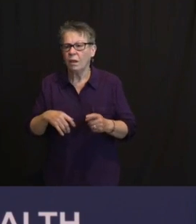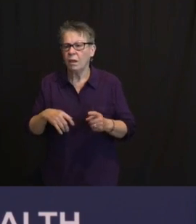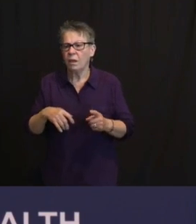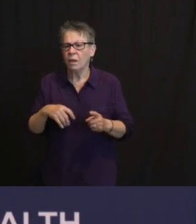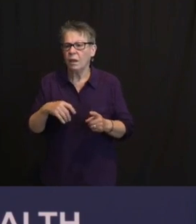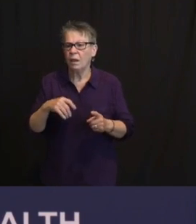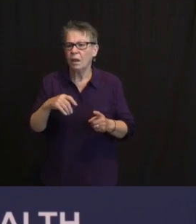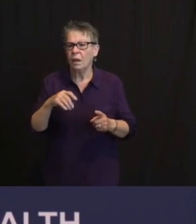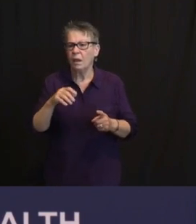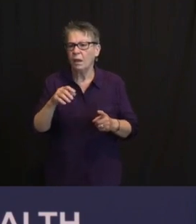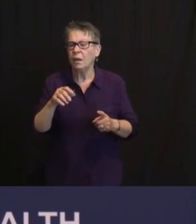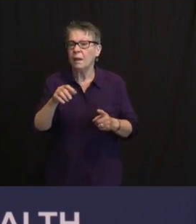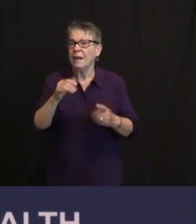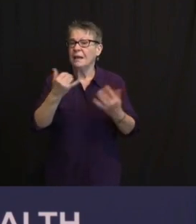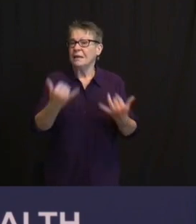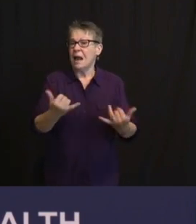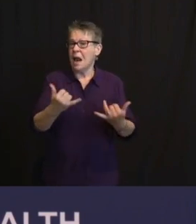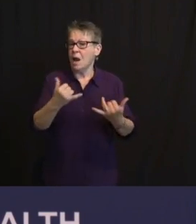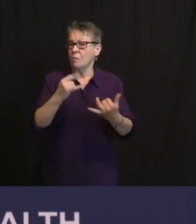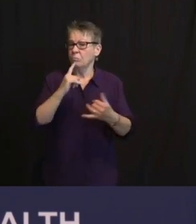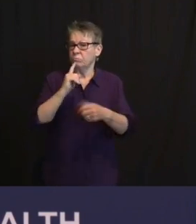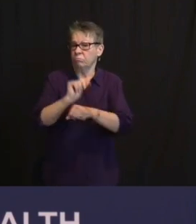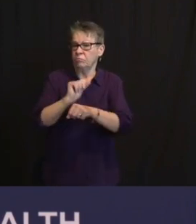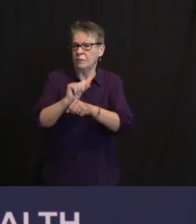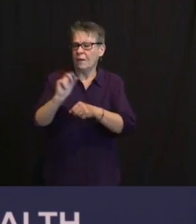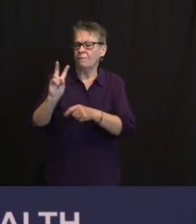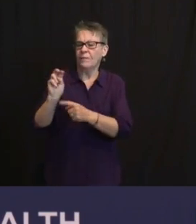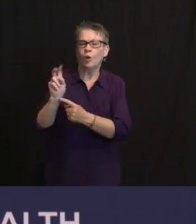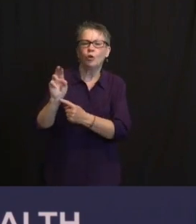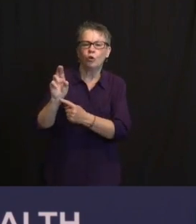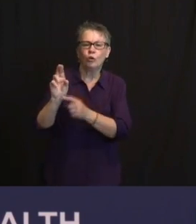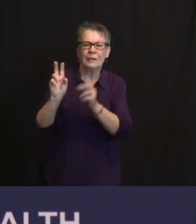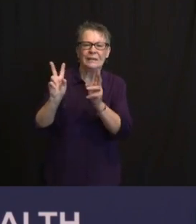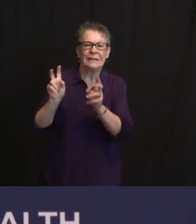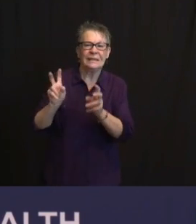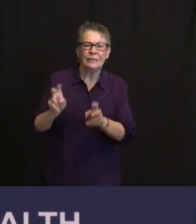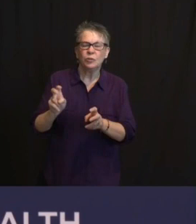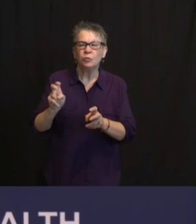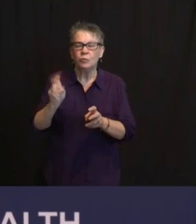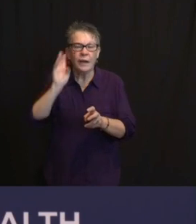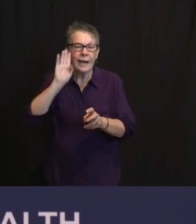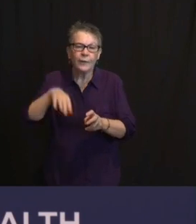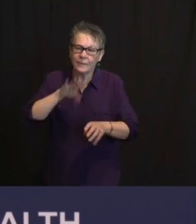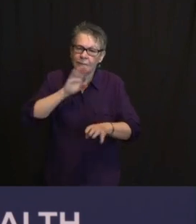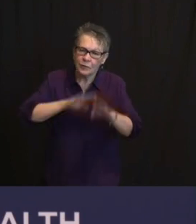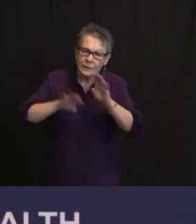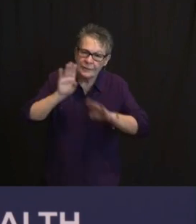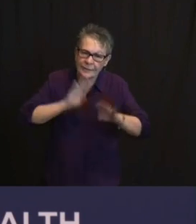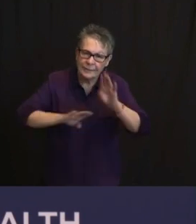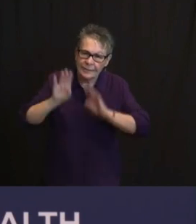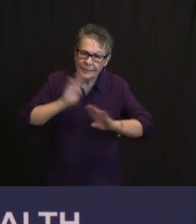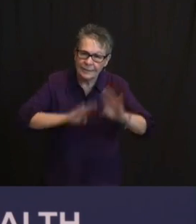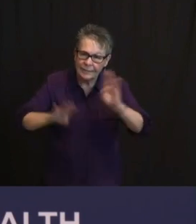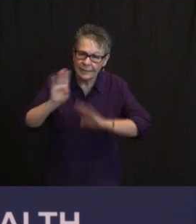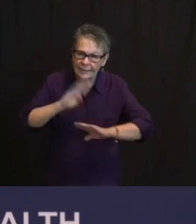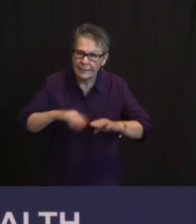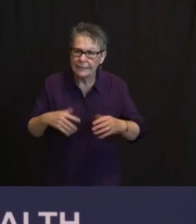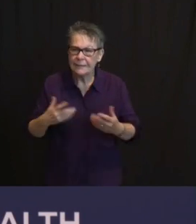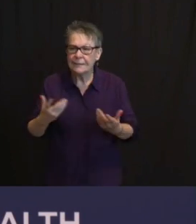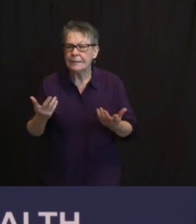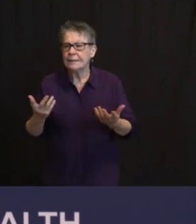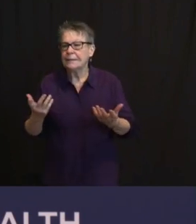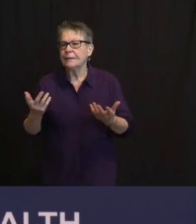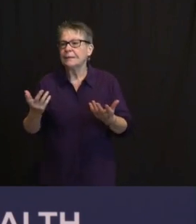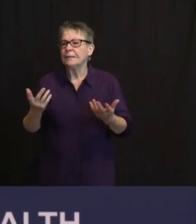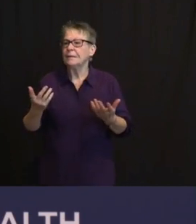WERE EXTREMELY FRUSTRATING, AND THAT LED TO SOME SPIRITED, MANY SPIRITED EXCHANGES WITH THE VENDOR, INCLUDING WITH YOURS TRULY. OF